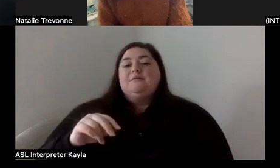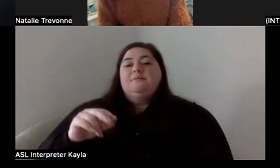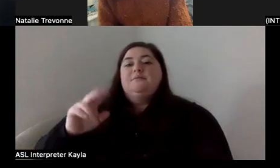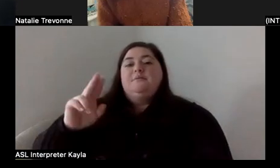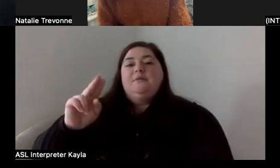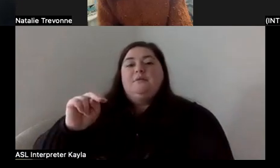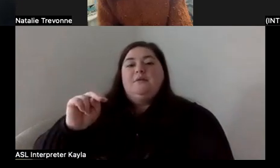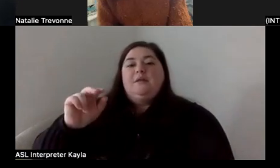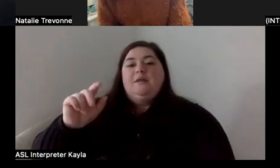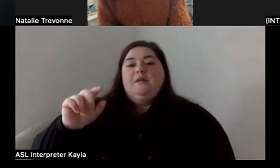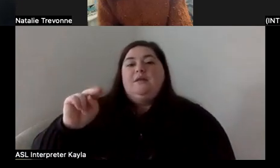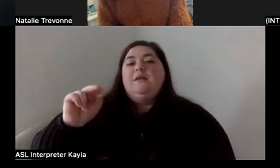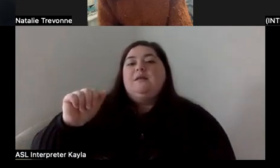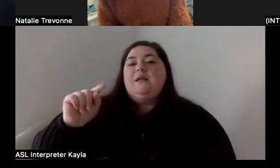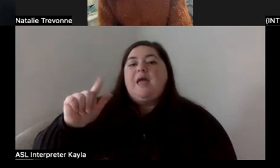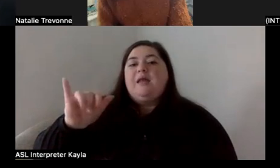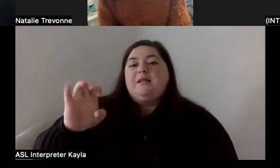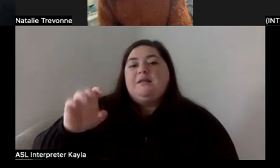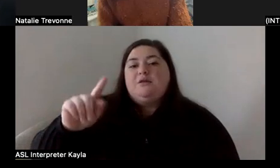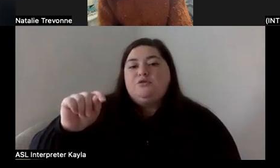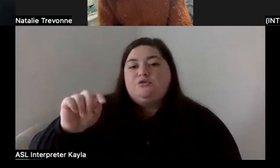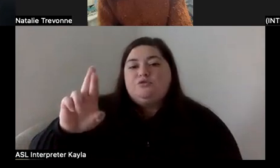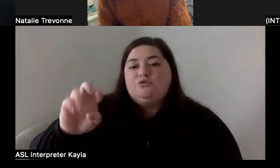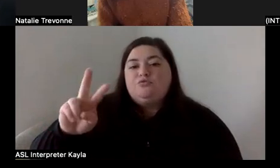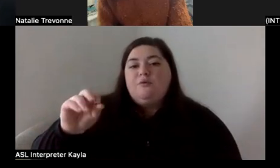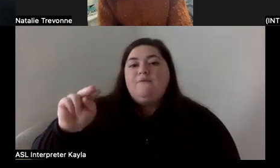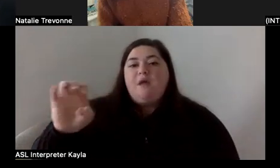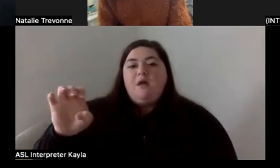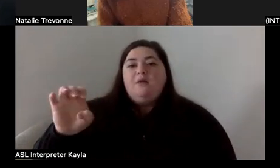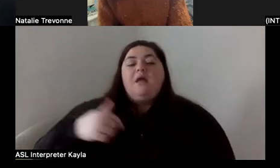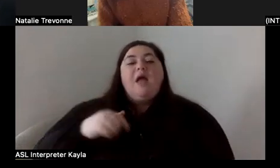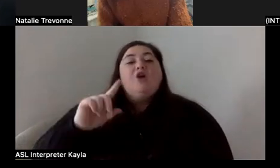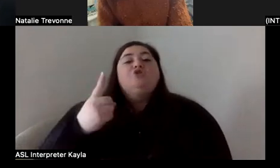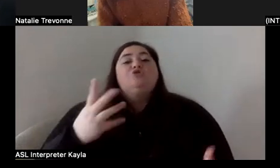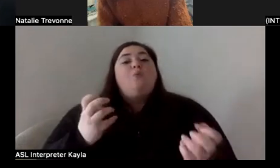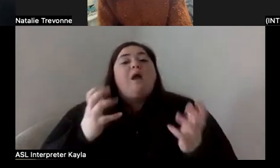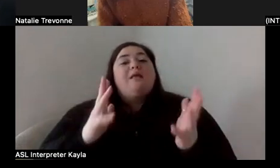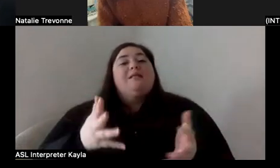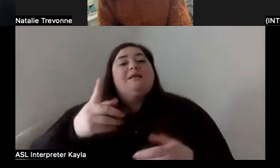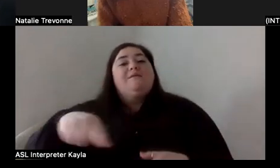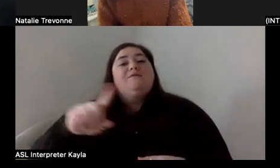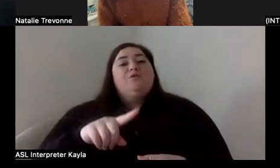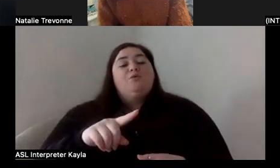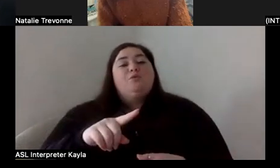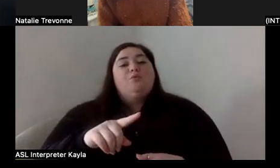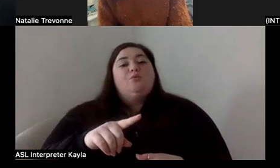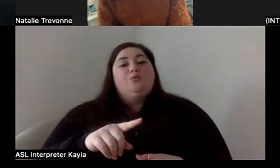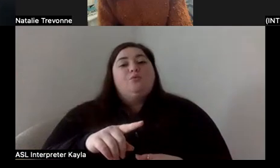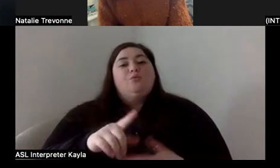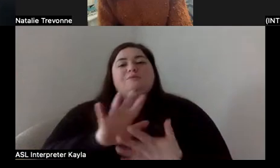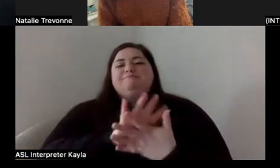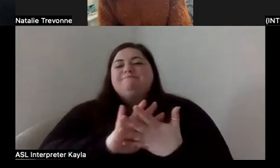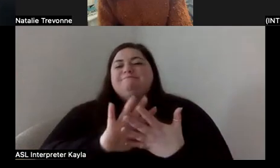everything. How you can support me. Honestly, I just want to leave you guys with what I